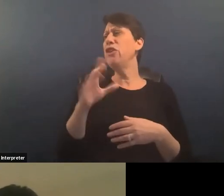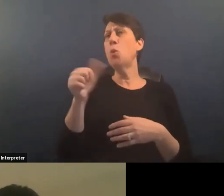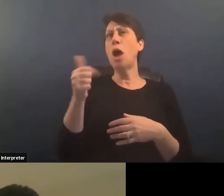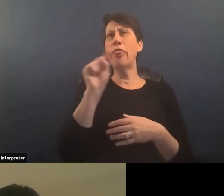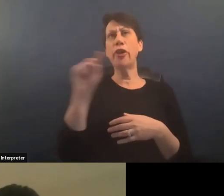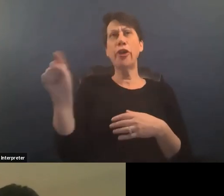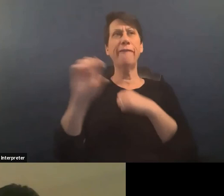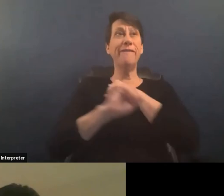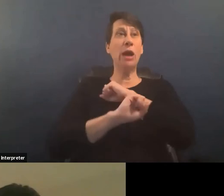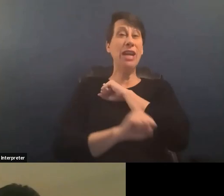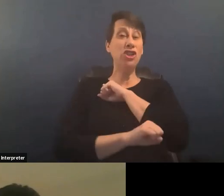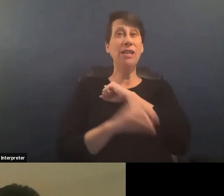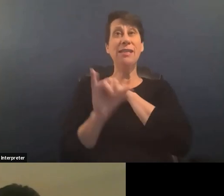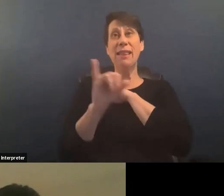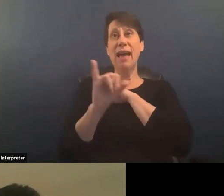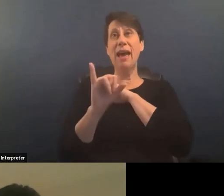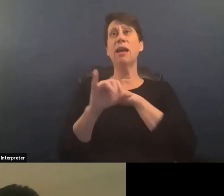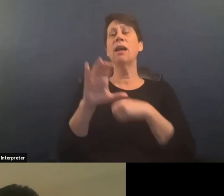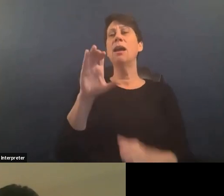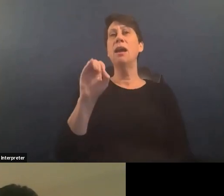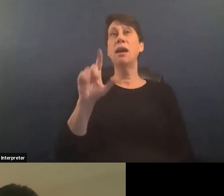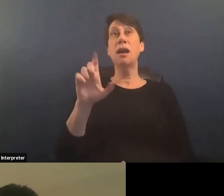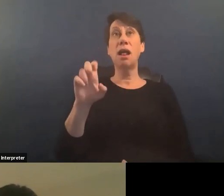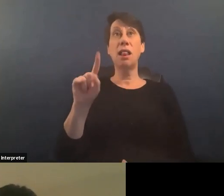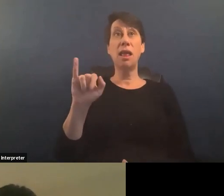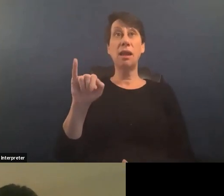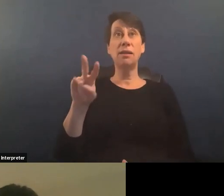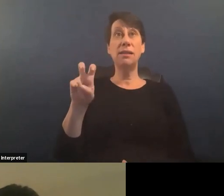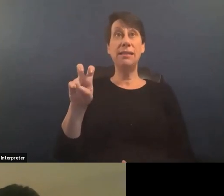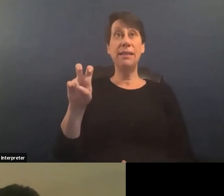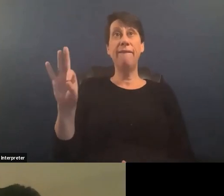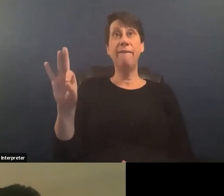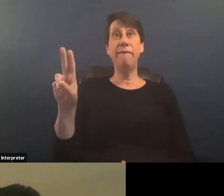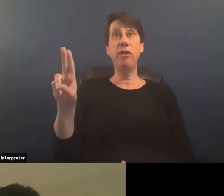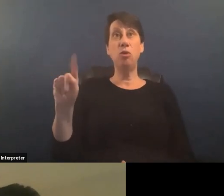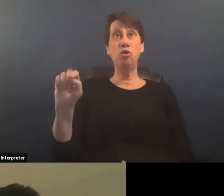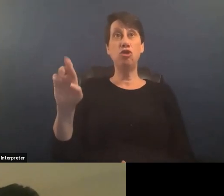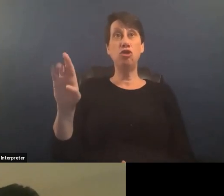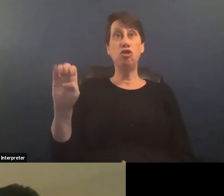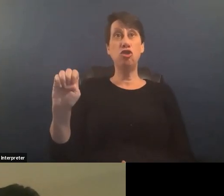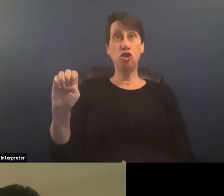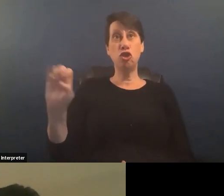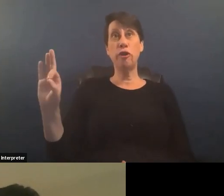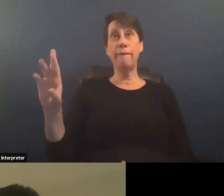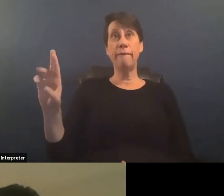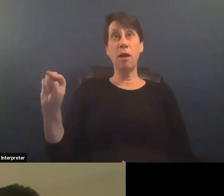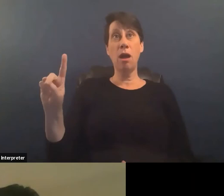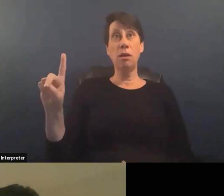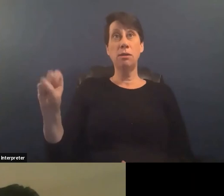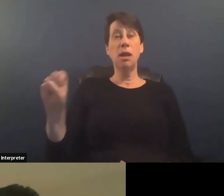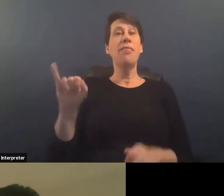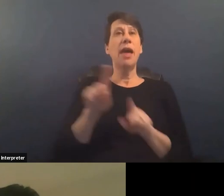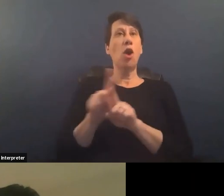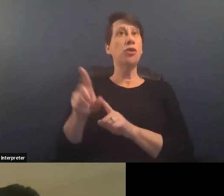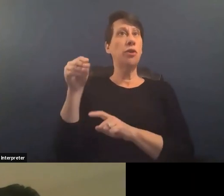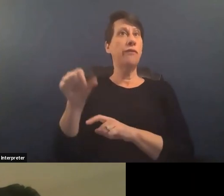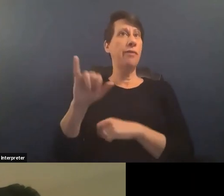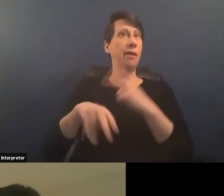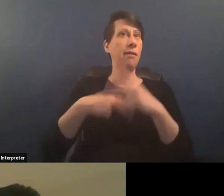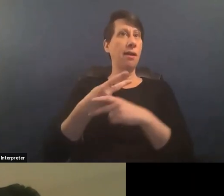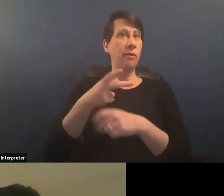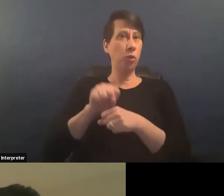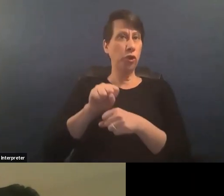foundations like the collective future fund that also funds some of that um some of that work and um